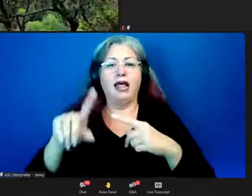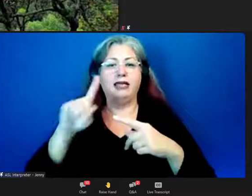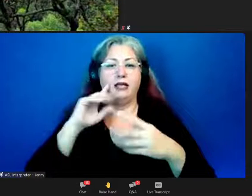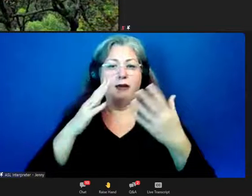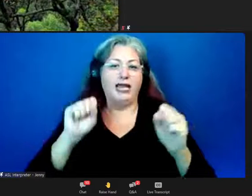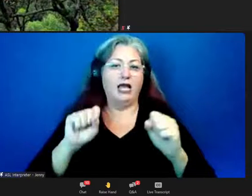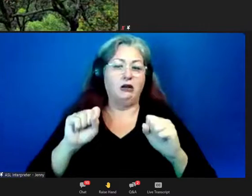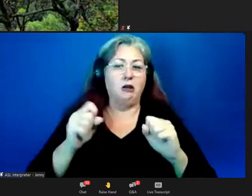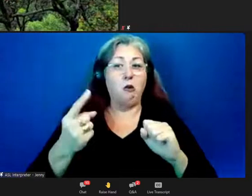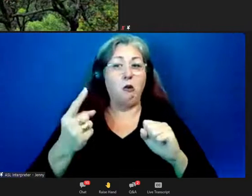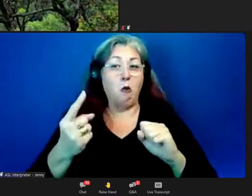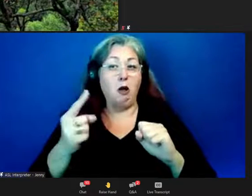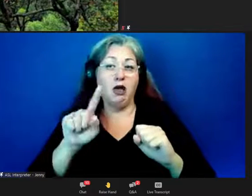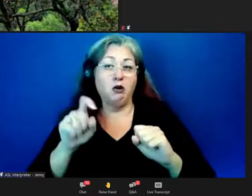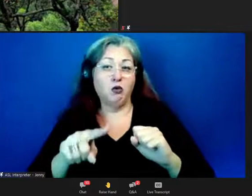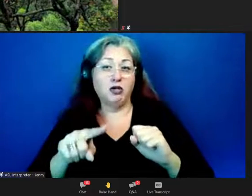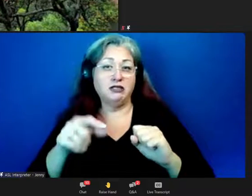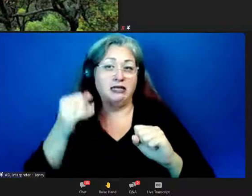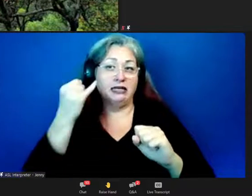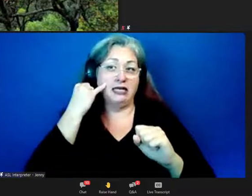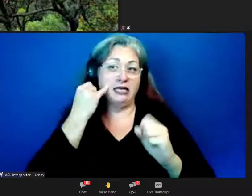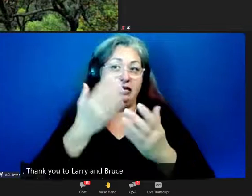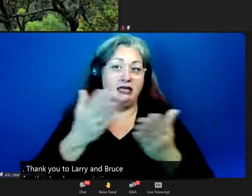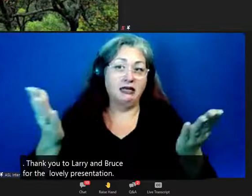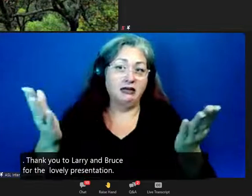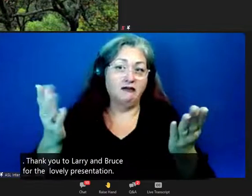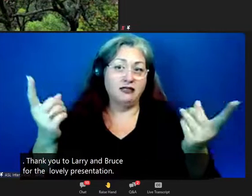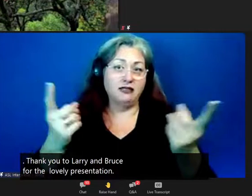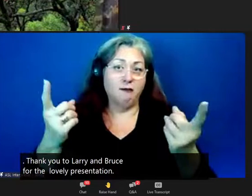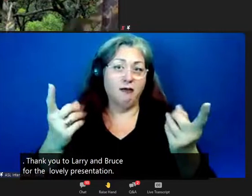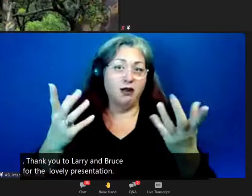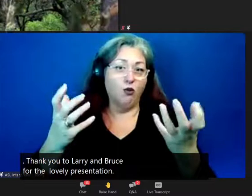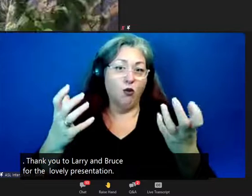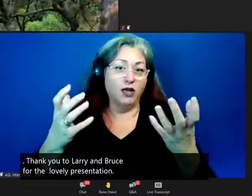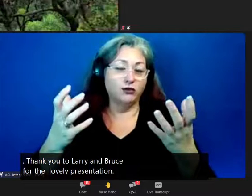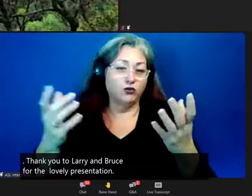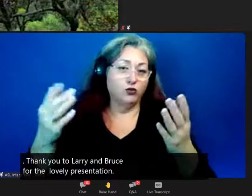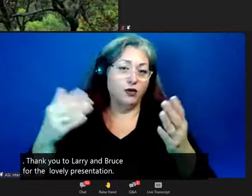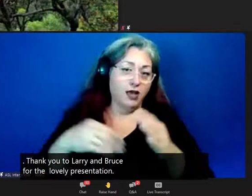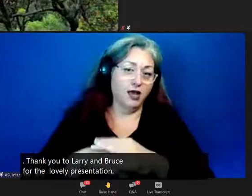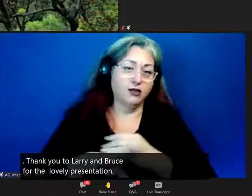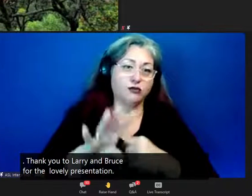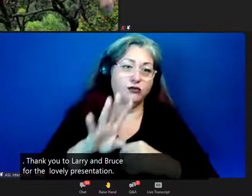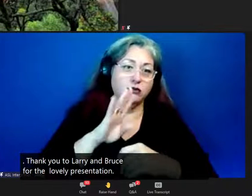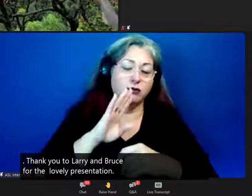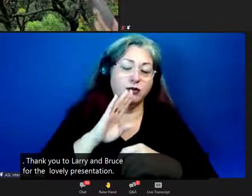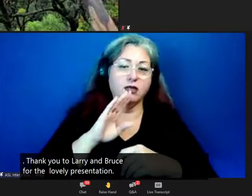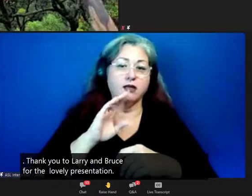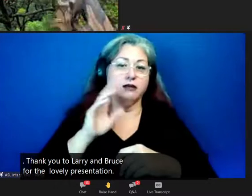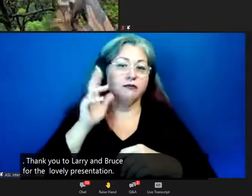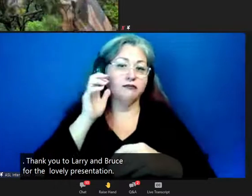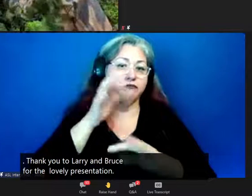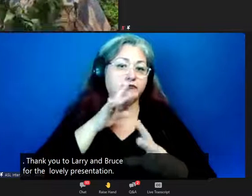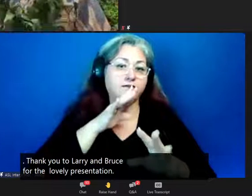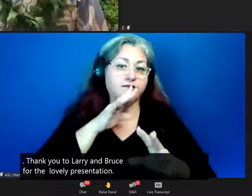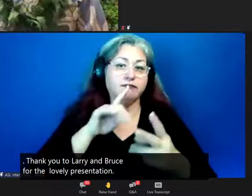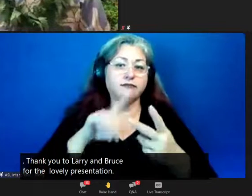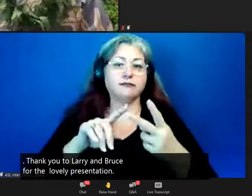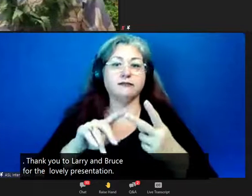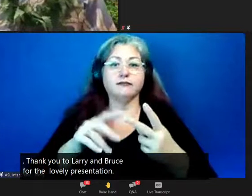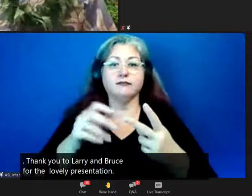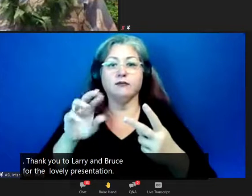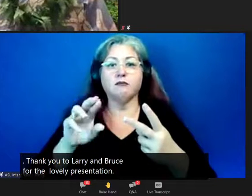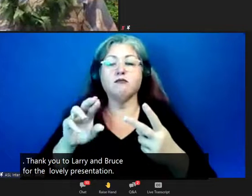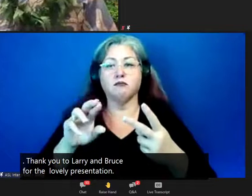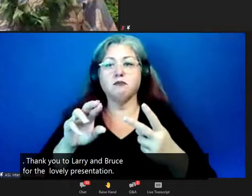probably do one question if somebody would either like to come in and audibly say their question or just drop